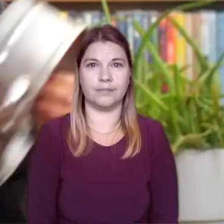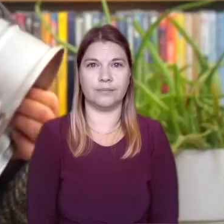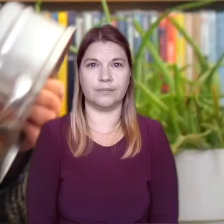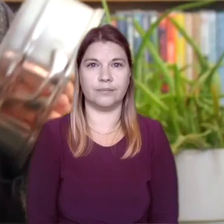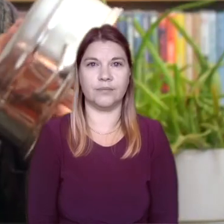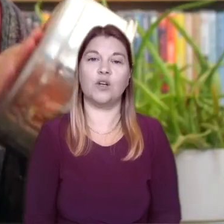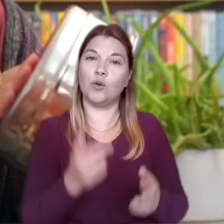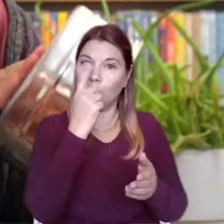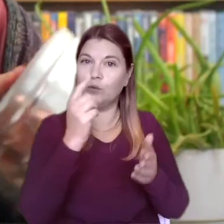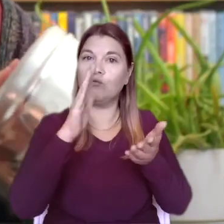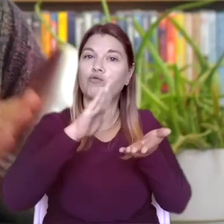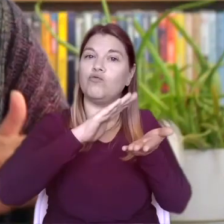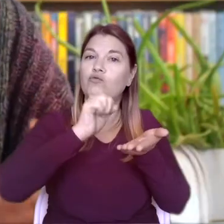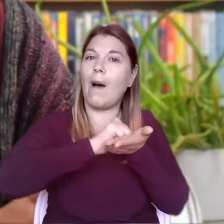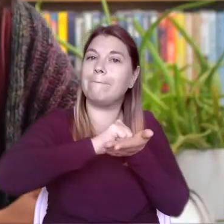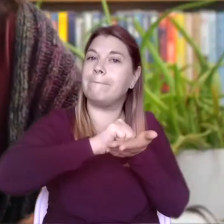rubbing